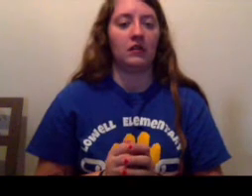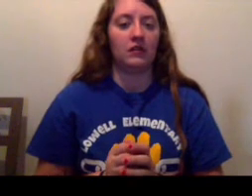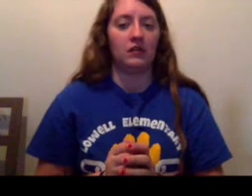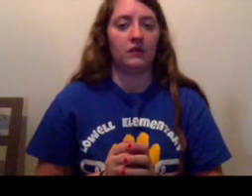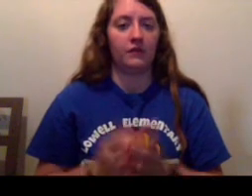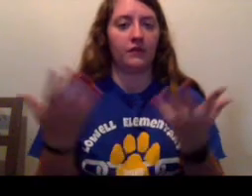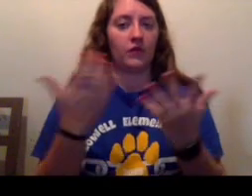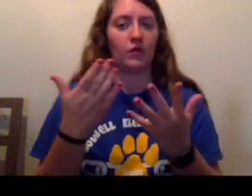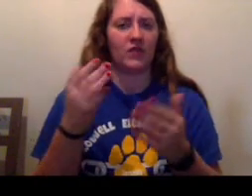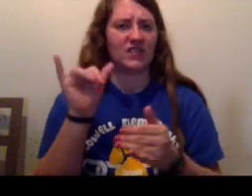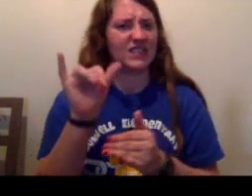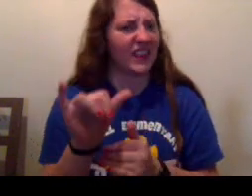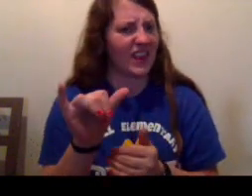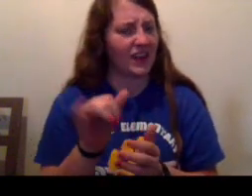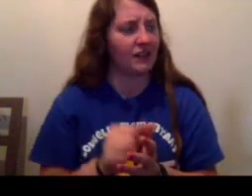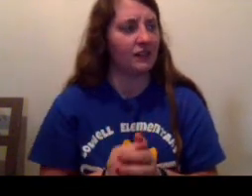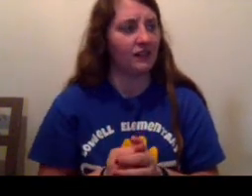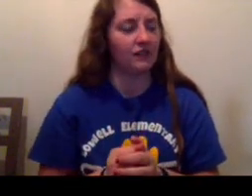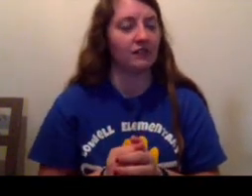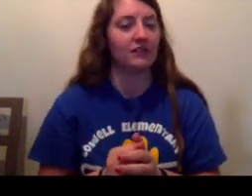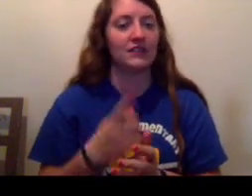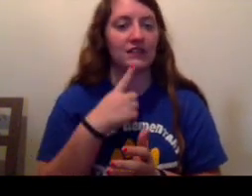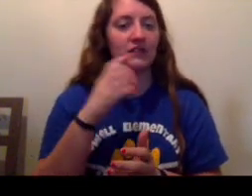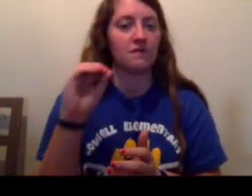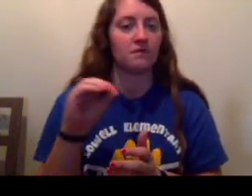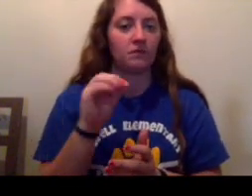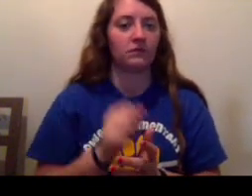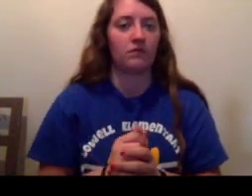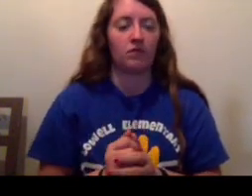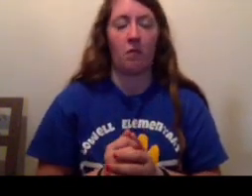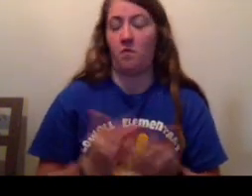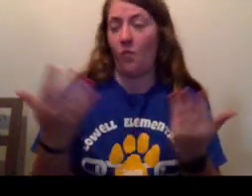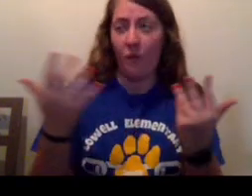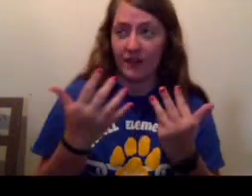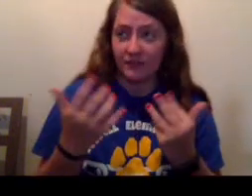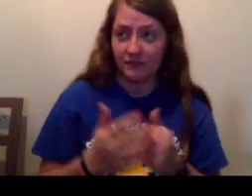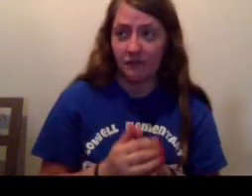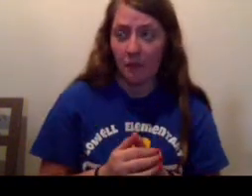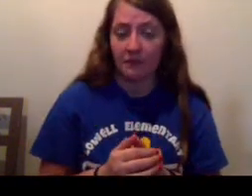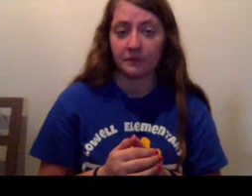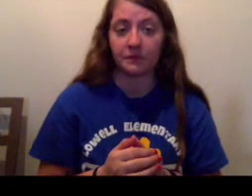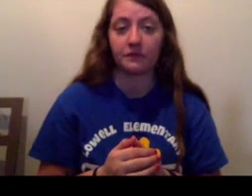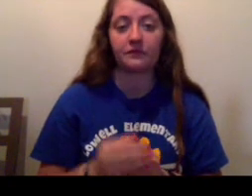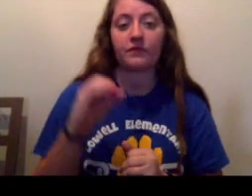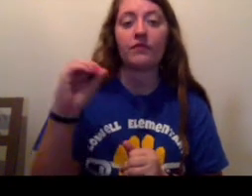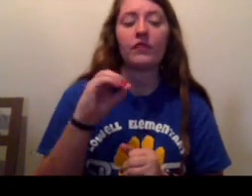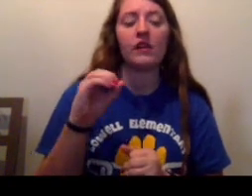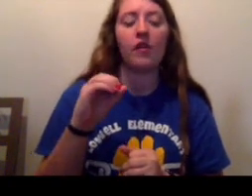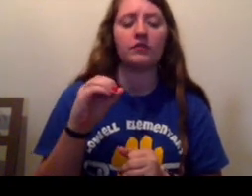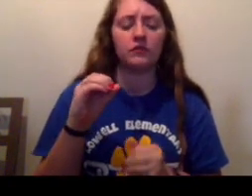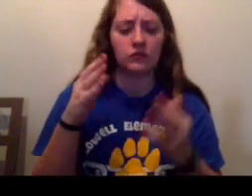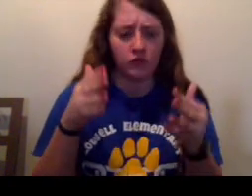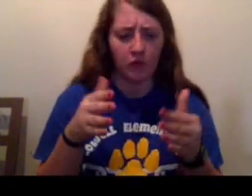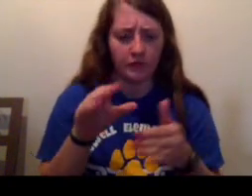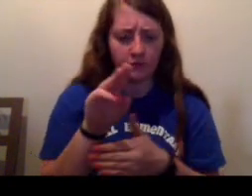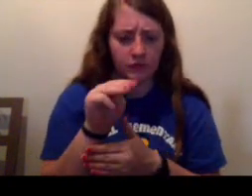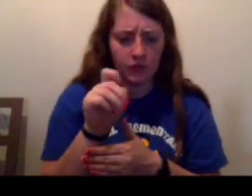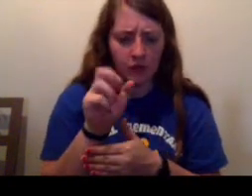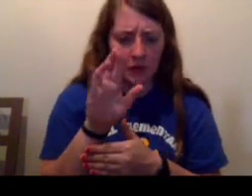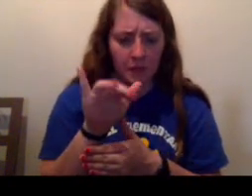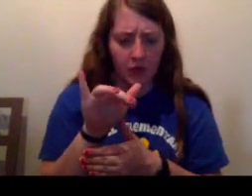Luahu, asked Zero. What? Zero concentrated hard. Maria